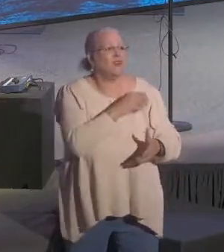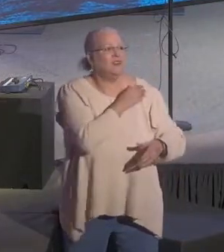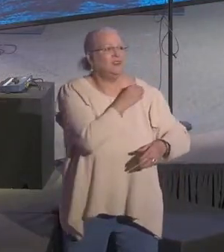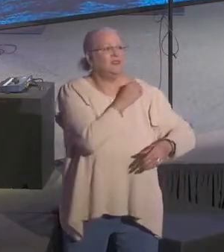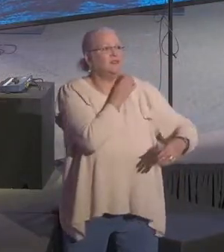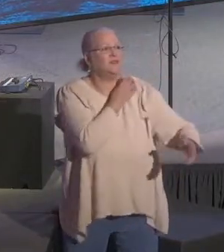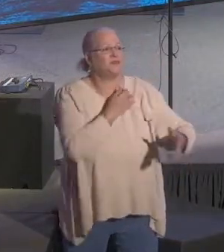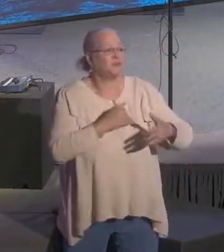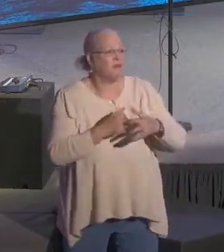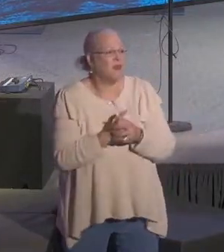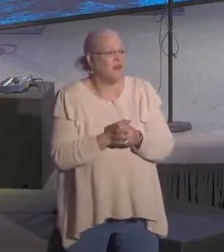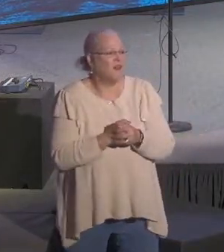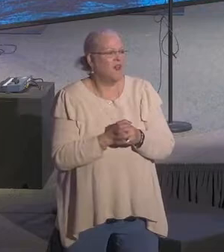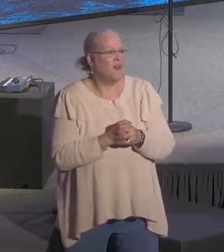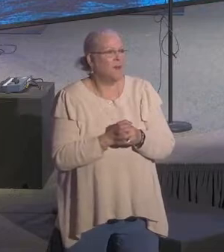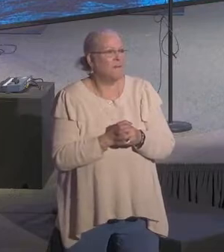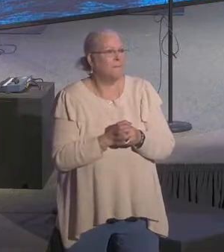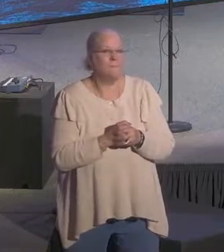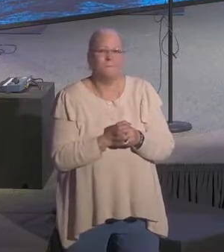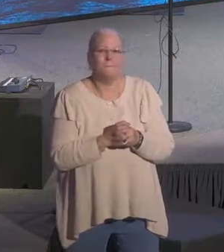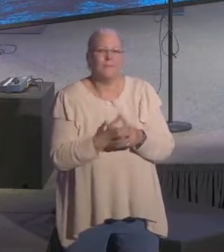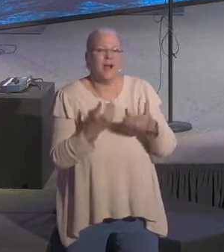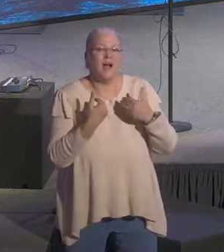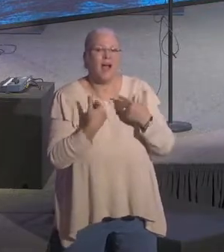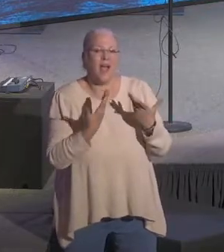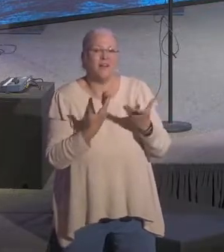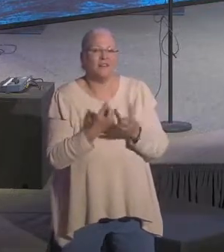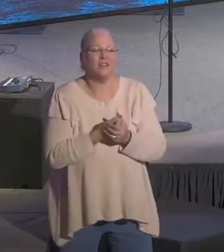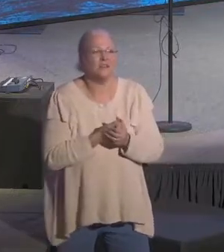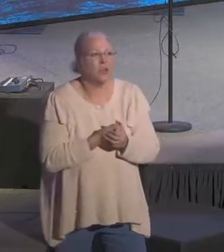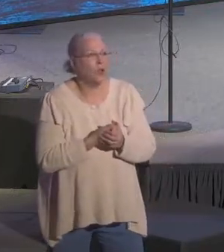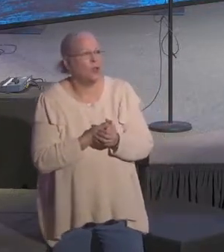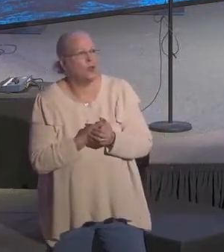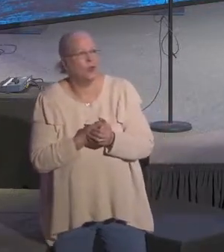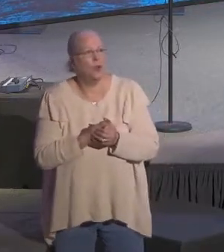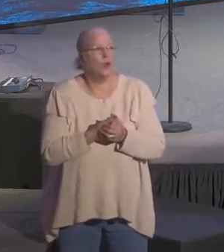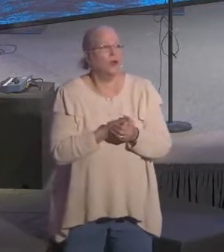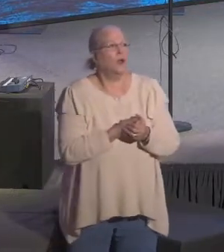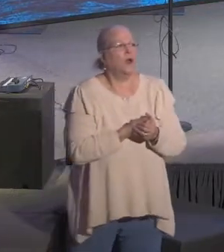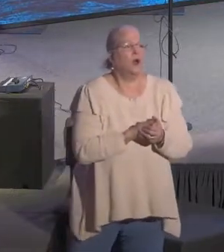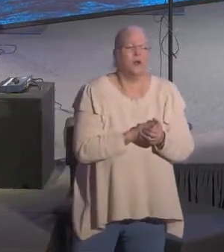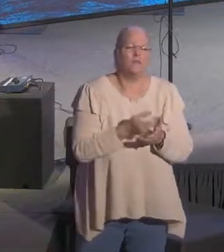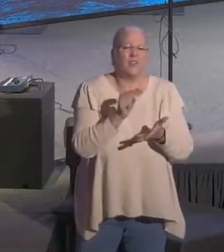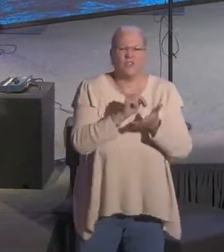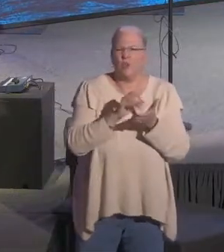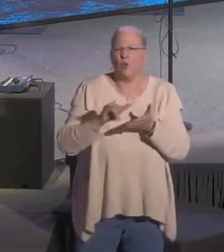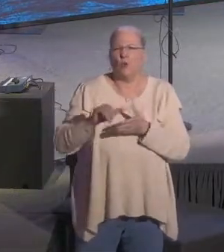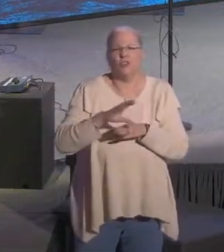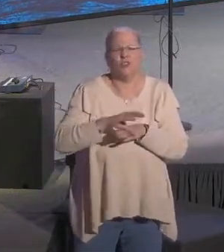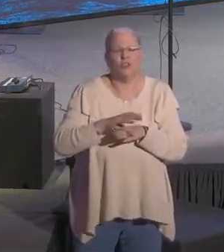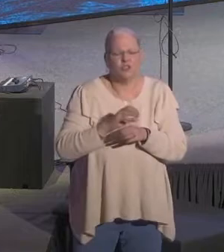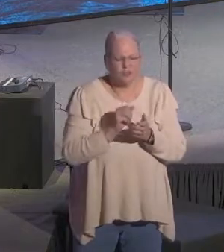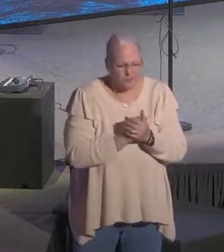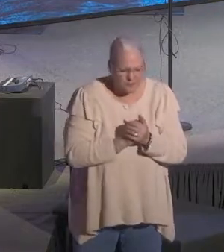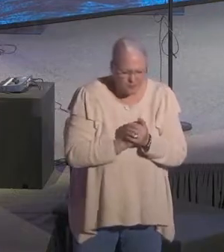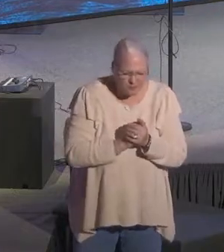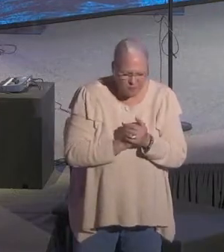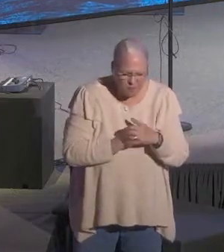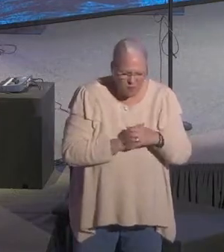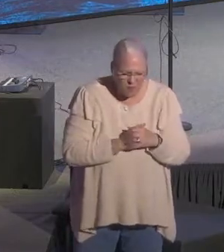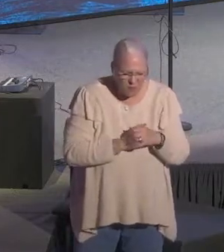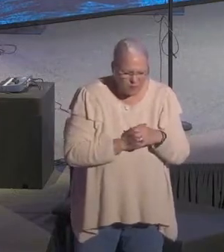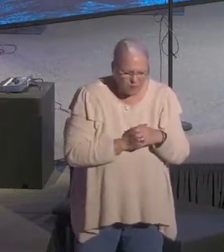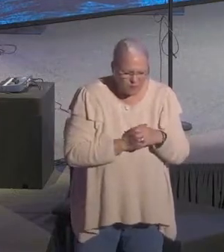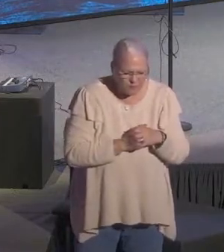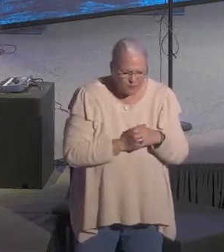and the next crowd needs to come in. I got this from Redeemer Church in New York City, Tim Keller. And this is kind of my own